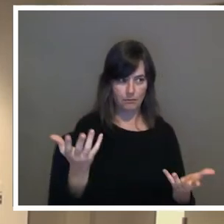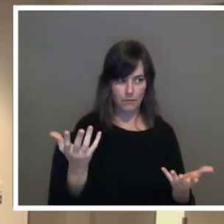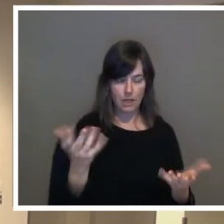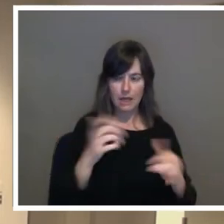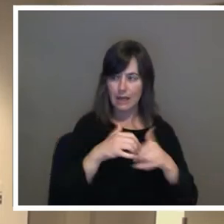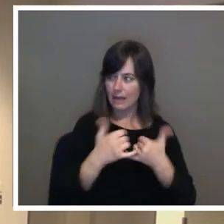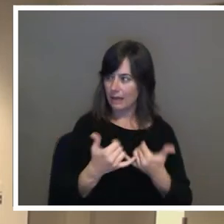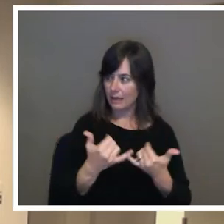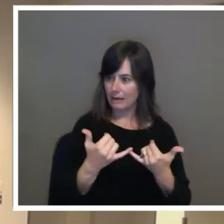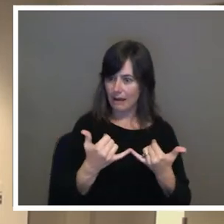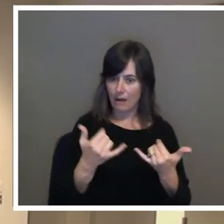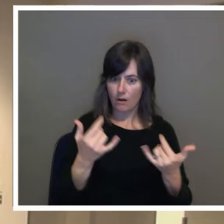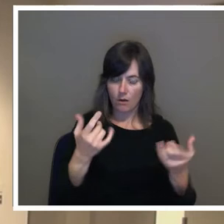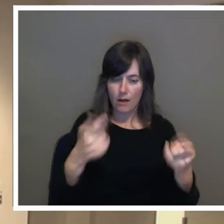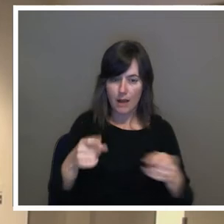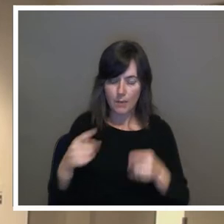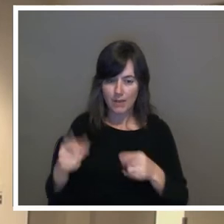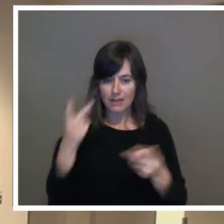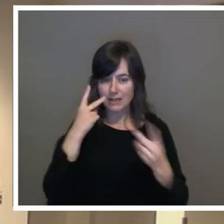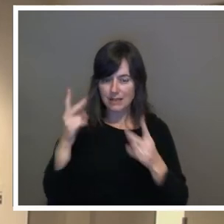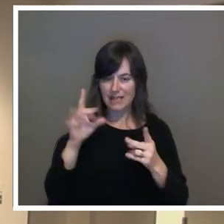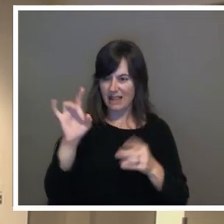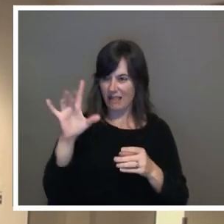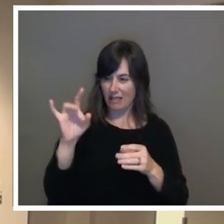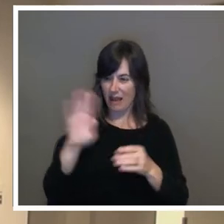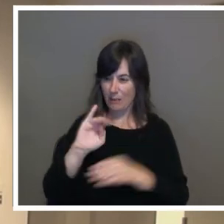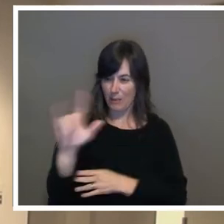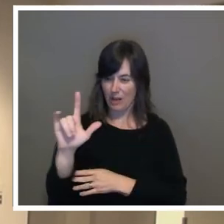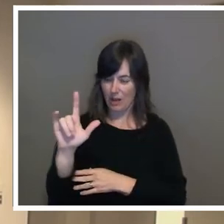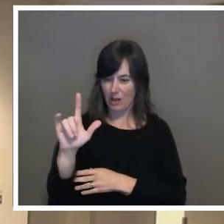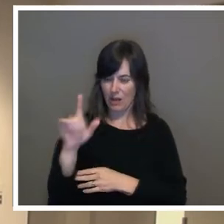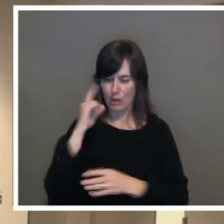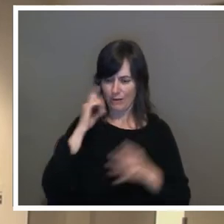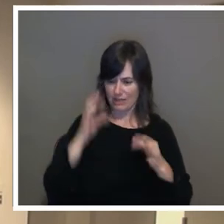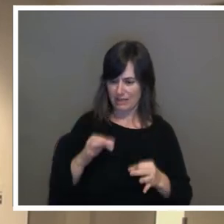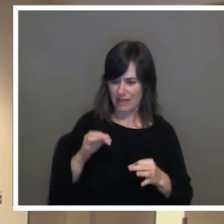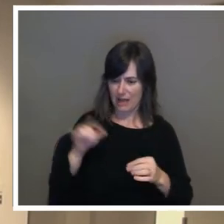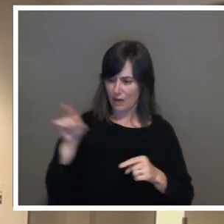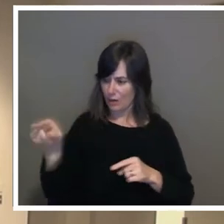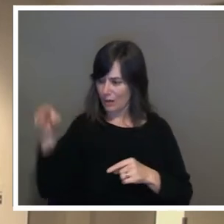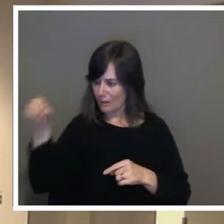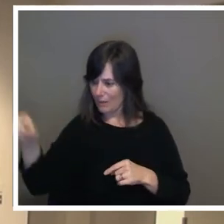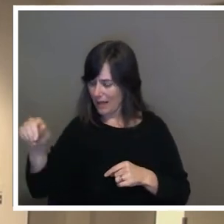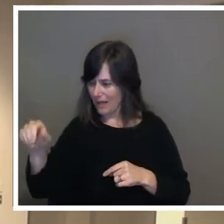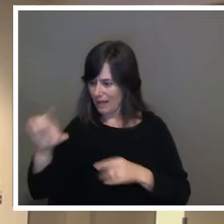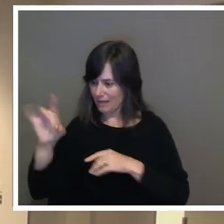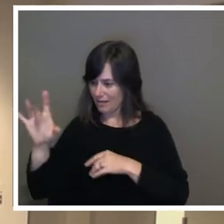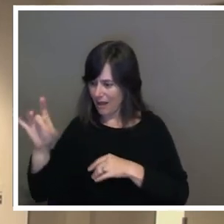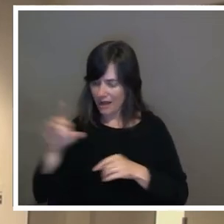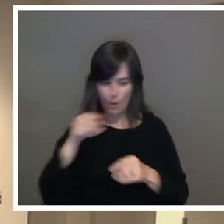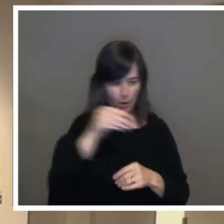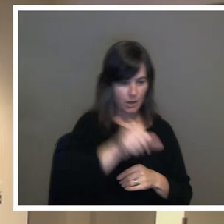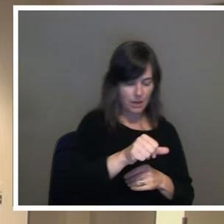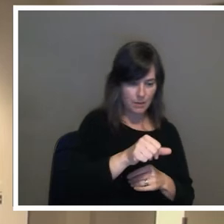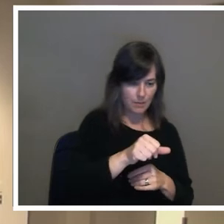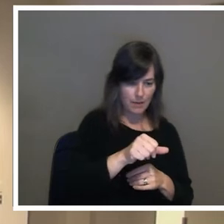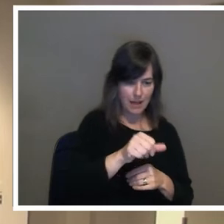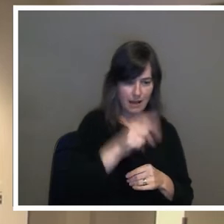and see her light bill whether you have to make a decision whether you're going to pay your light bill or you're going to get your prescription.